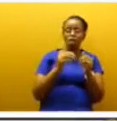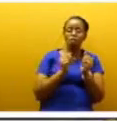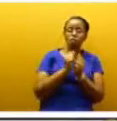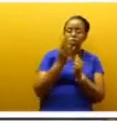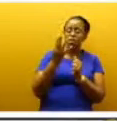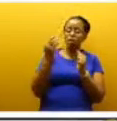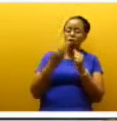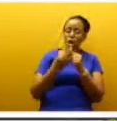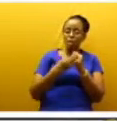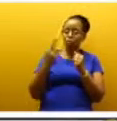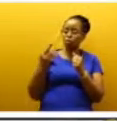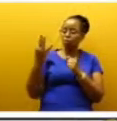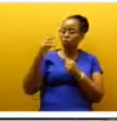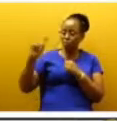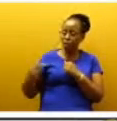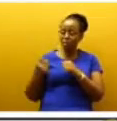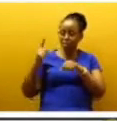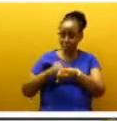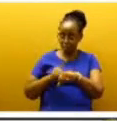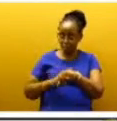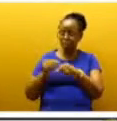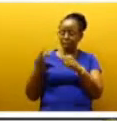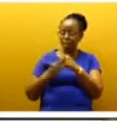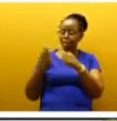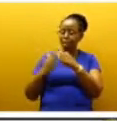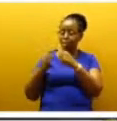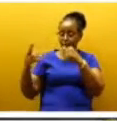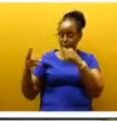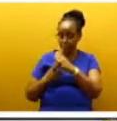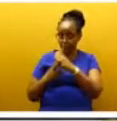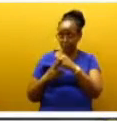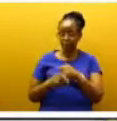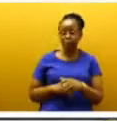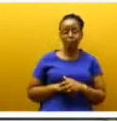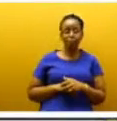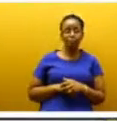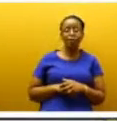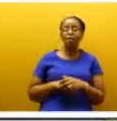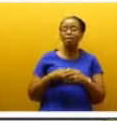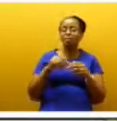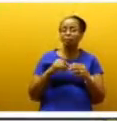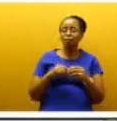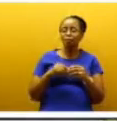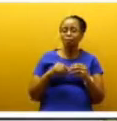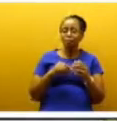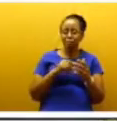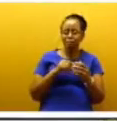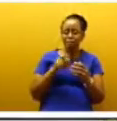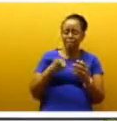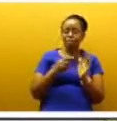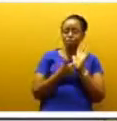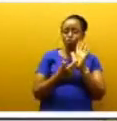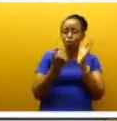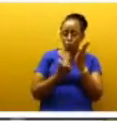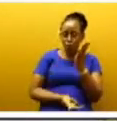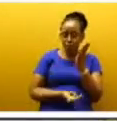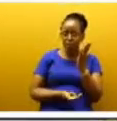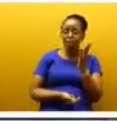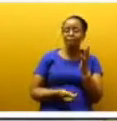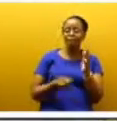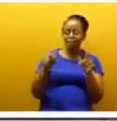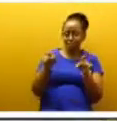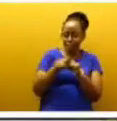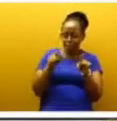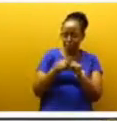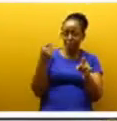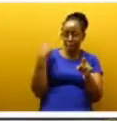24,000 times, 897. This shows that numbers, the same